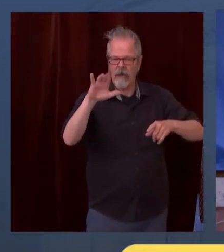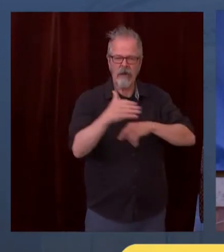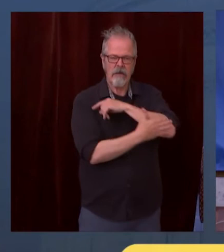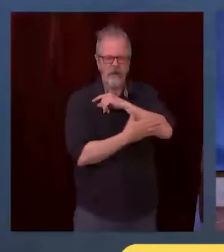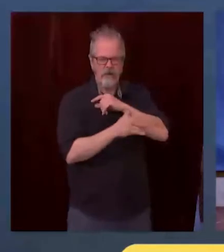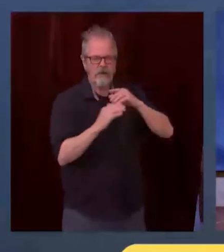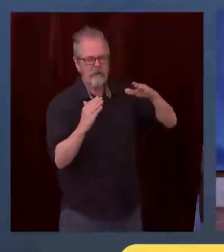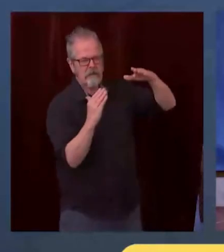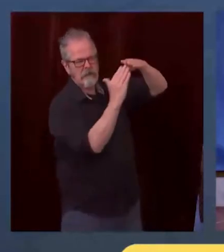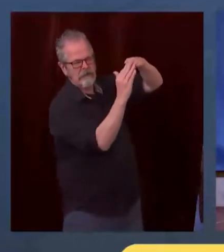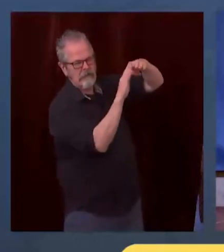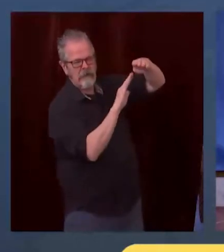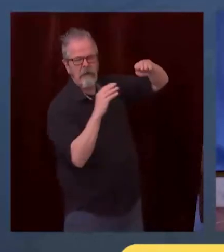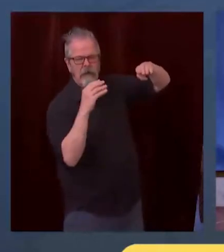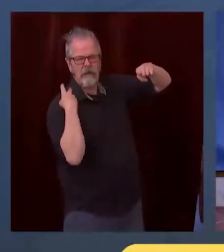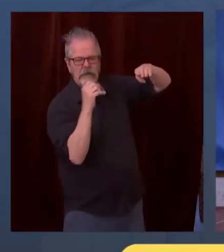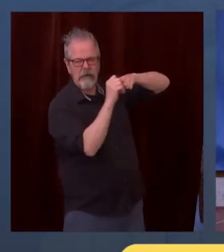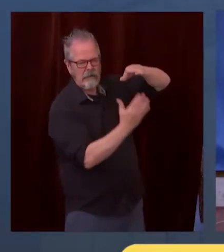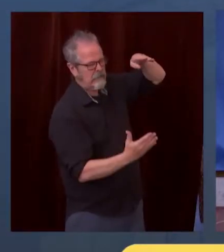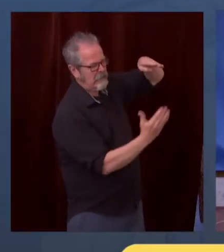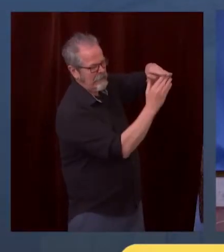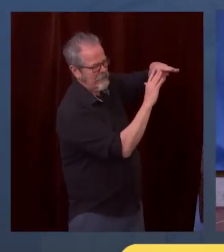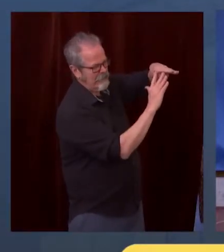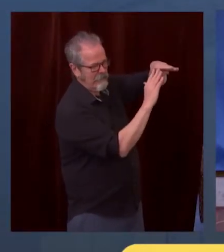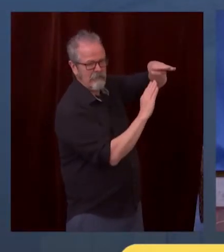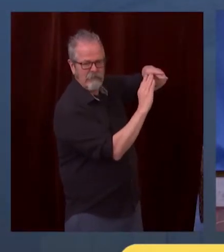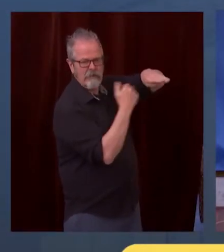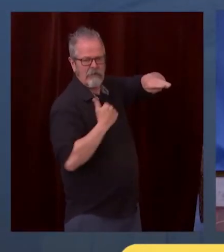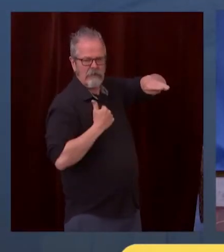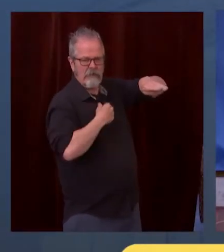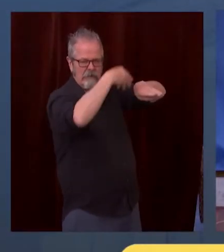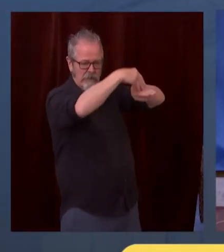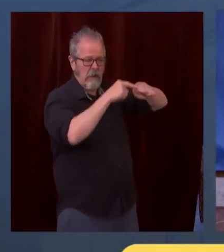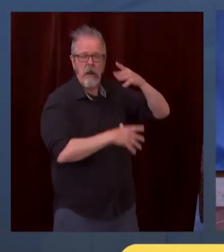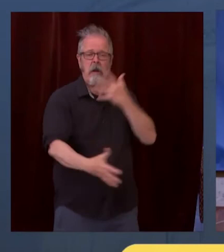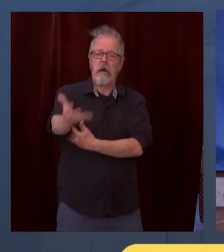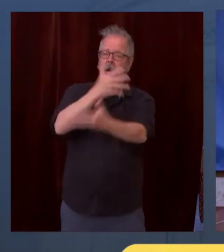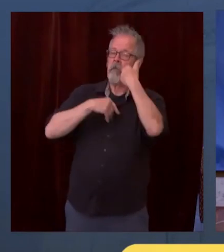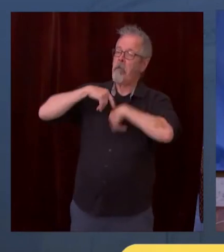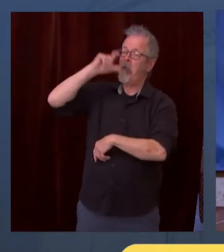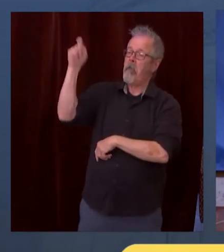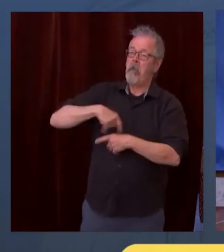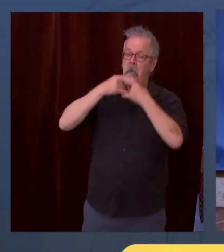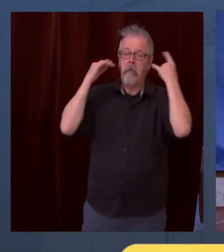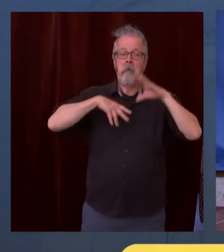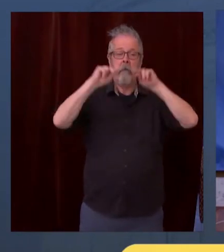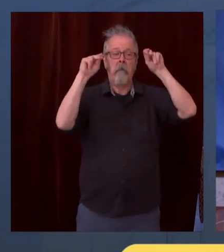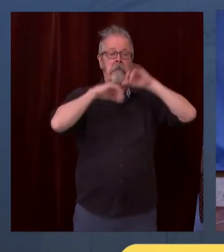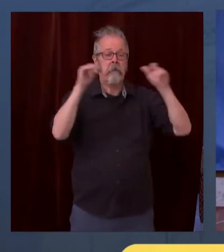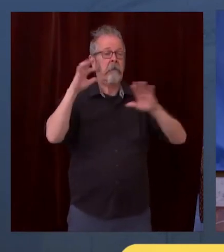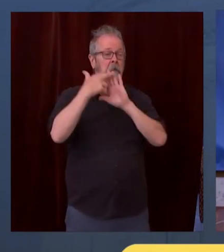That was at the Eagles Club, I'm told, over in Republic. They flouted public health guidelines. They ignored clear